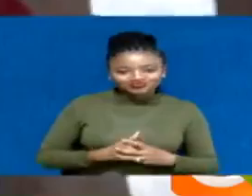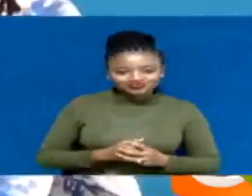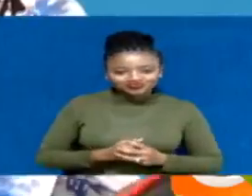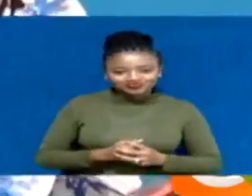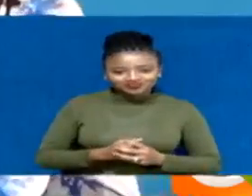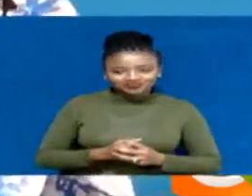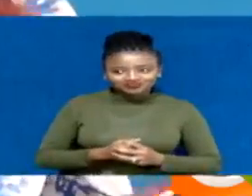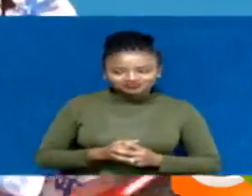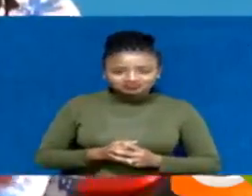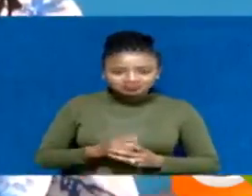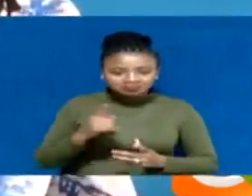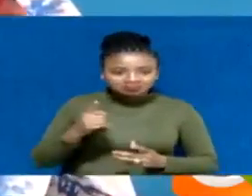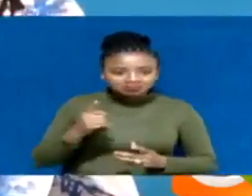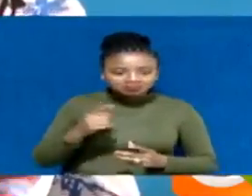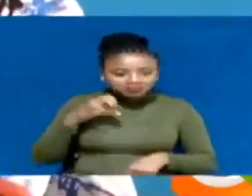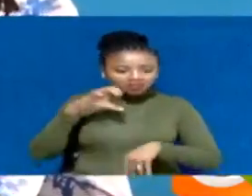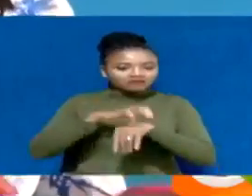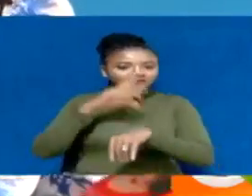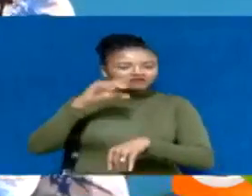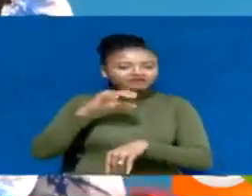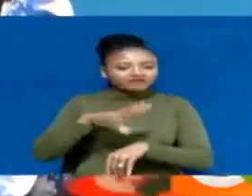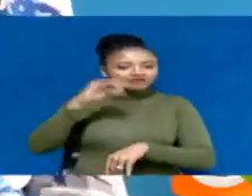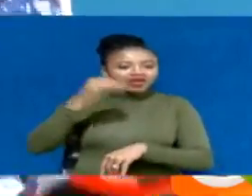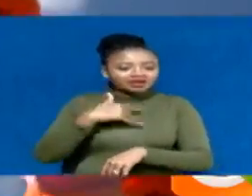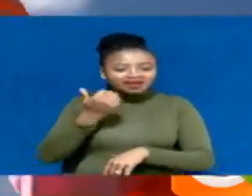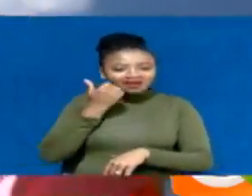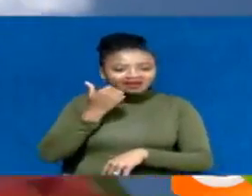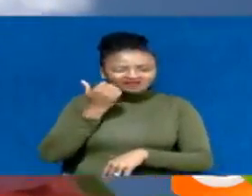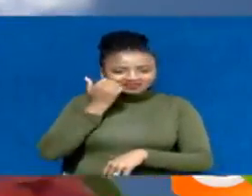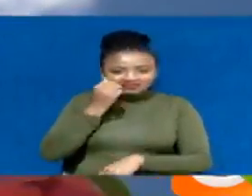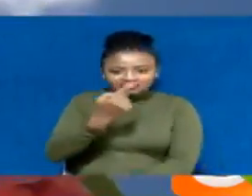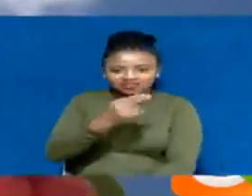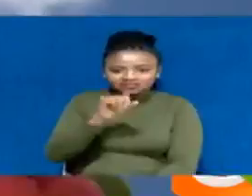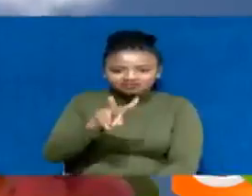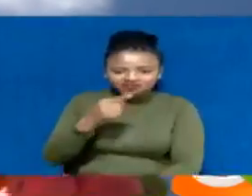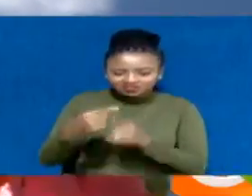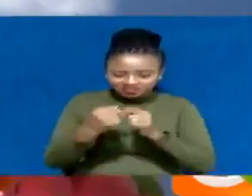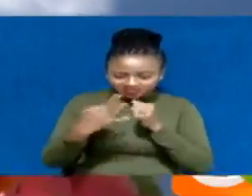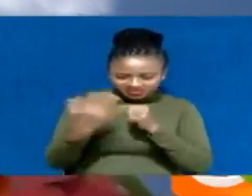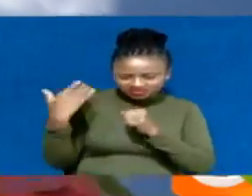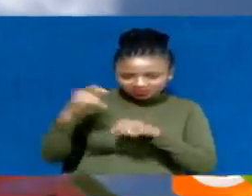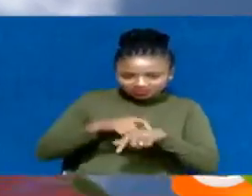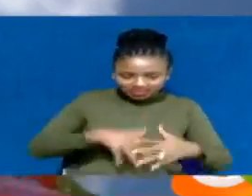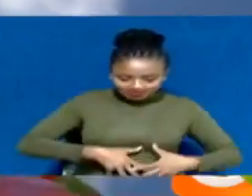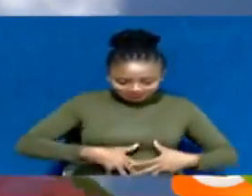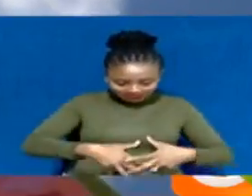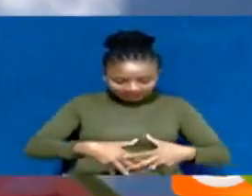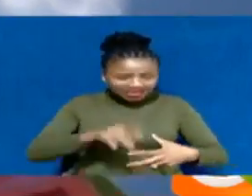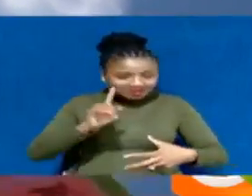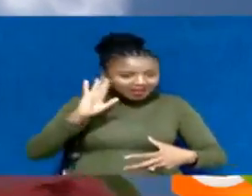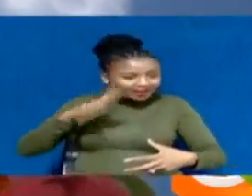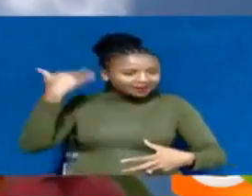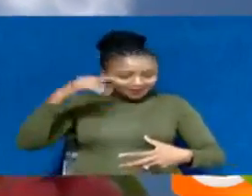Beatrice first knew about her HIV status eight years ago during her first pregnancy. Despite the risk of